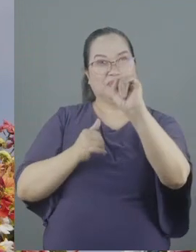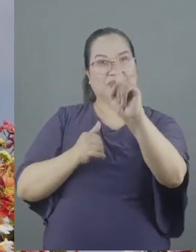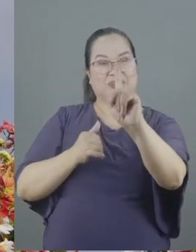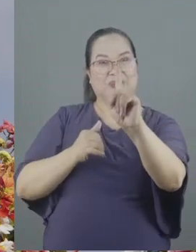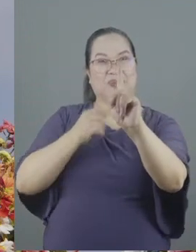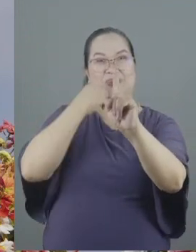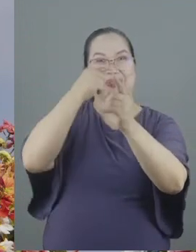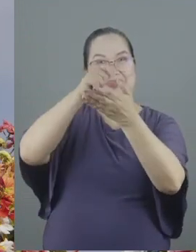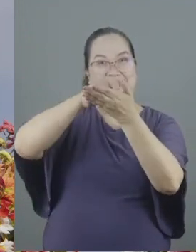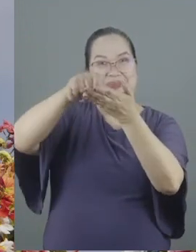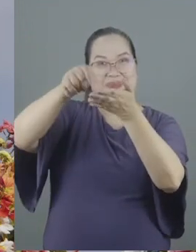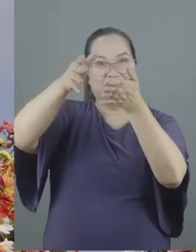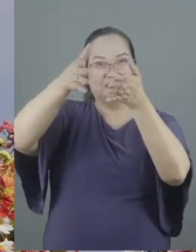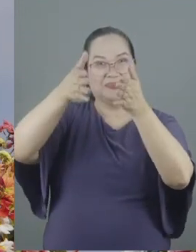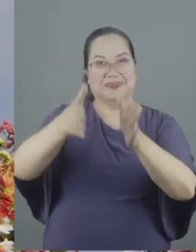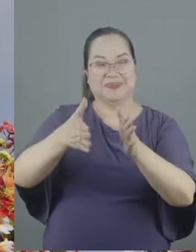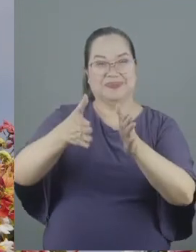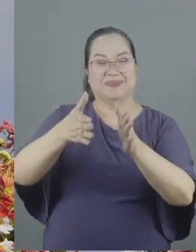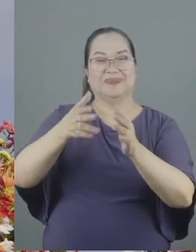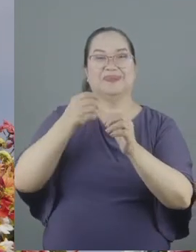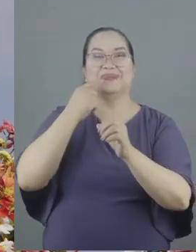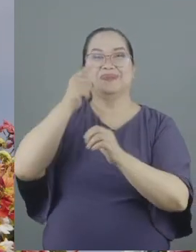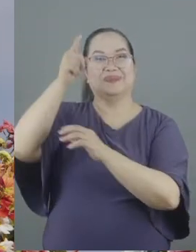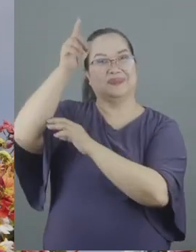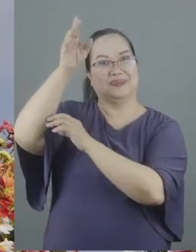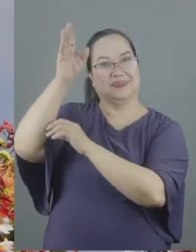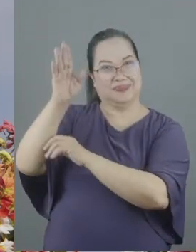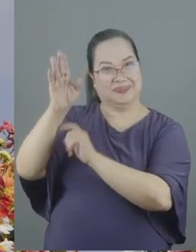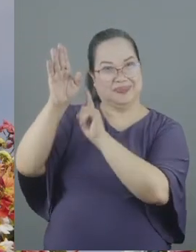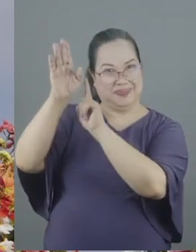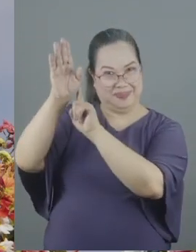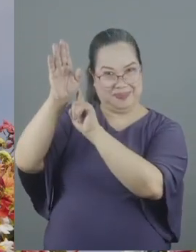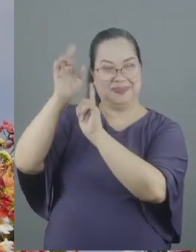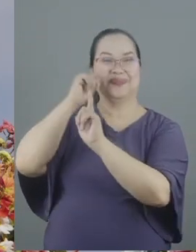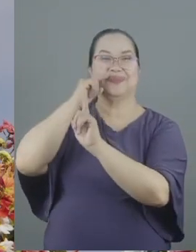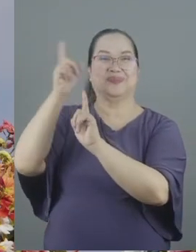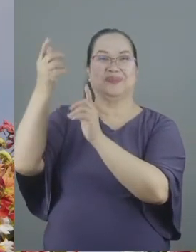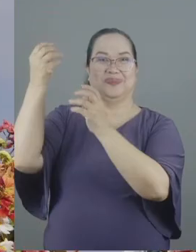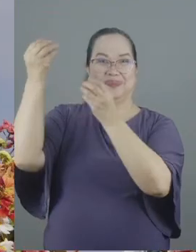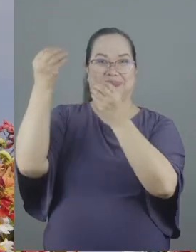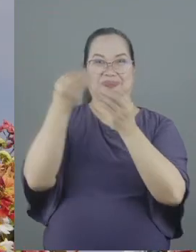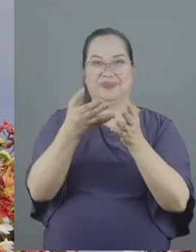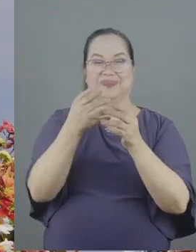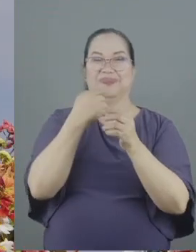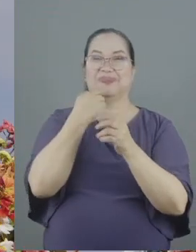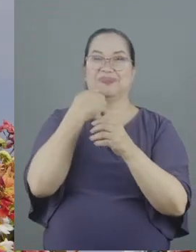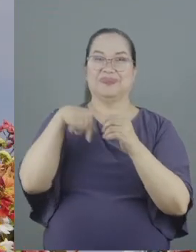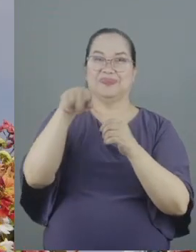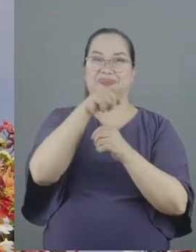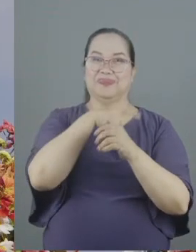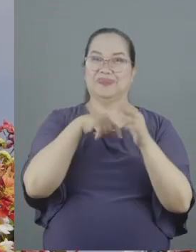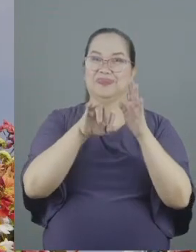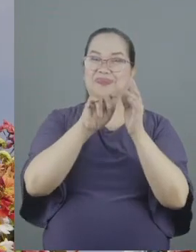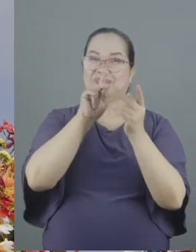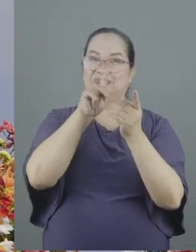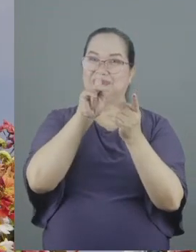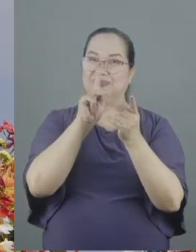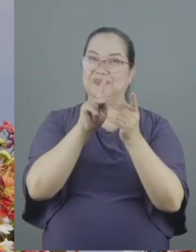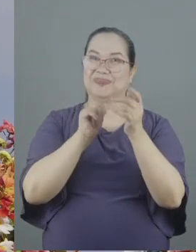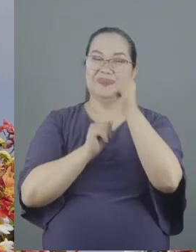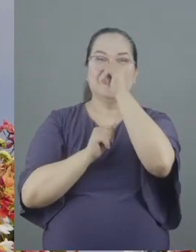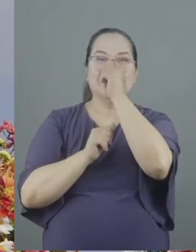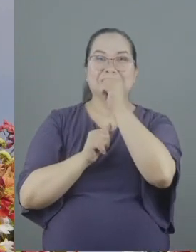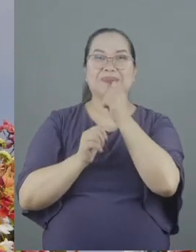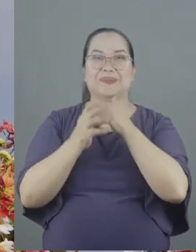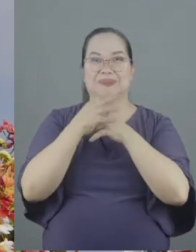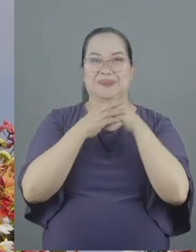authored those scriptures may he be the very one who he himself will give us exactly the patience and comfort